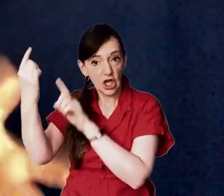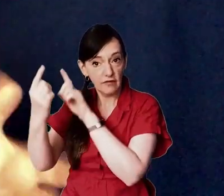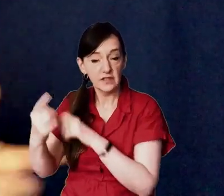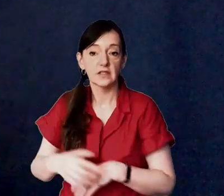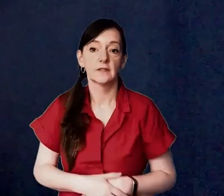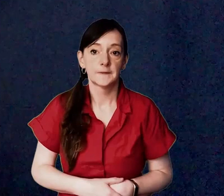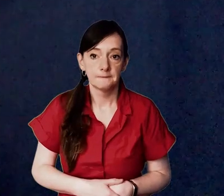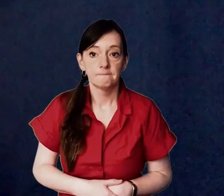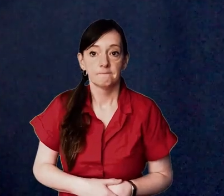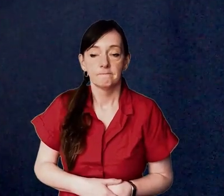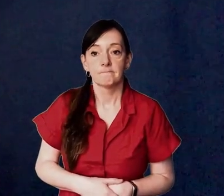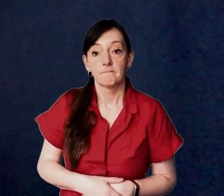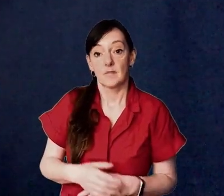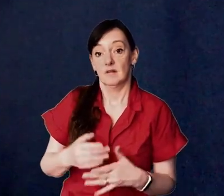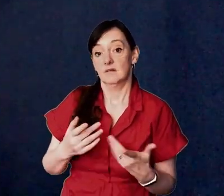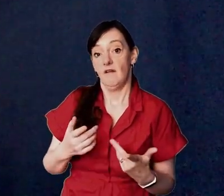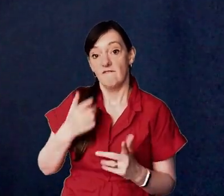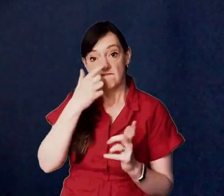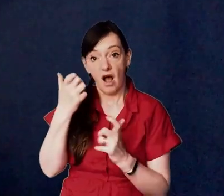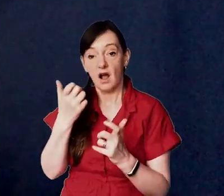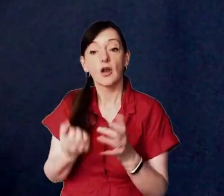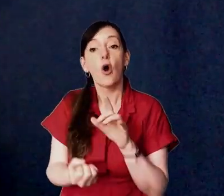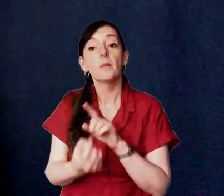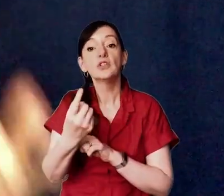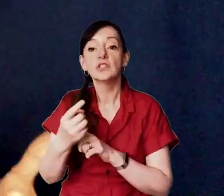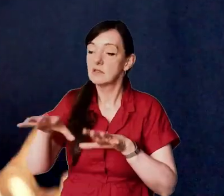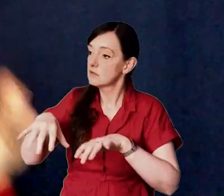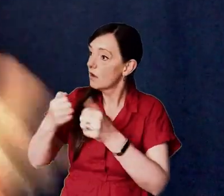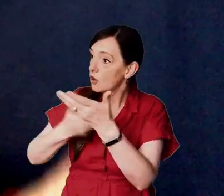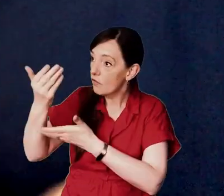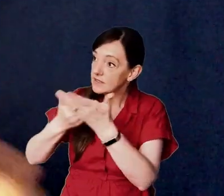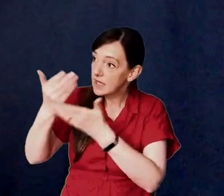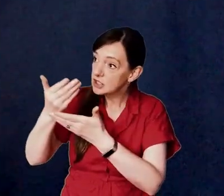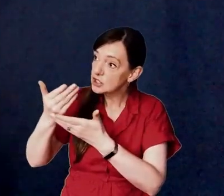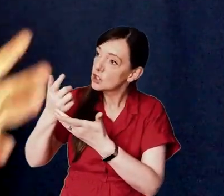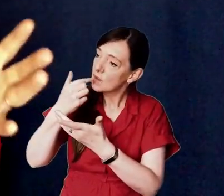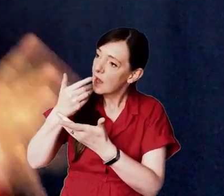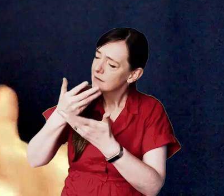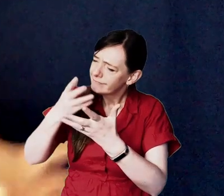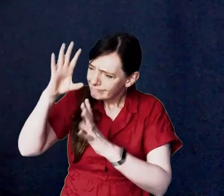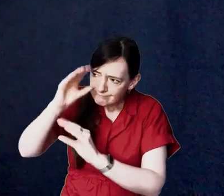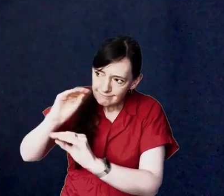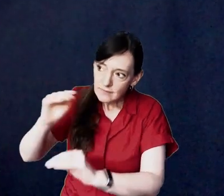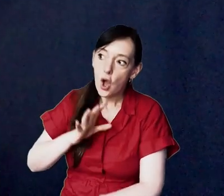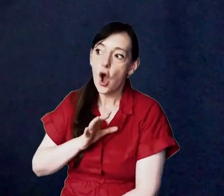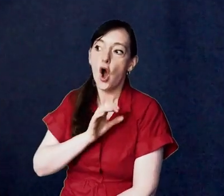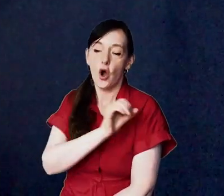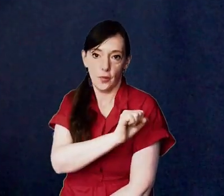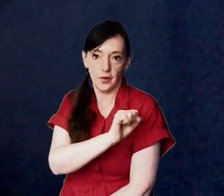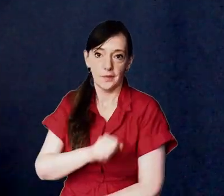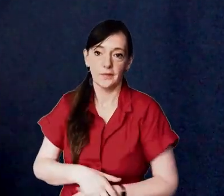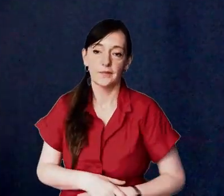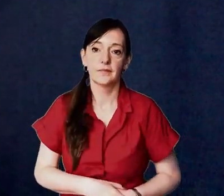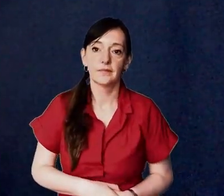uh take advantage of opportunities to start conversations where you can so point us to the gospel and point to the kind of hope that we have as